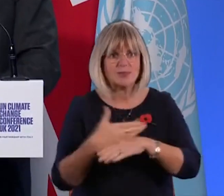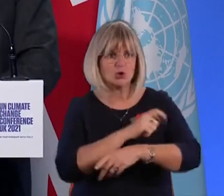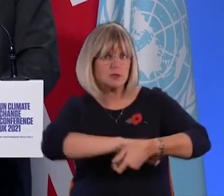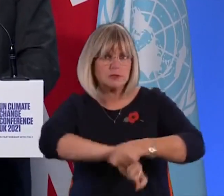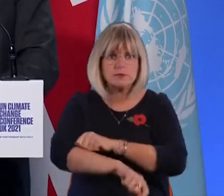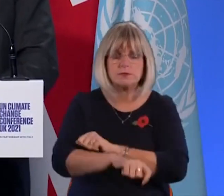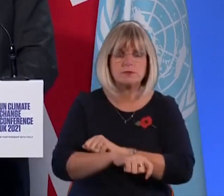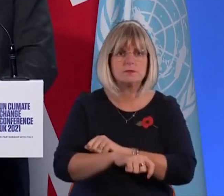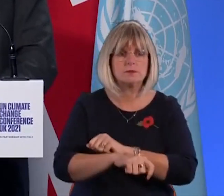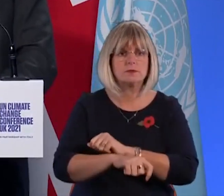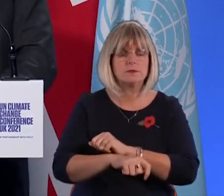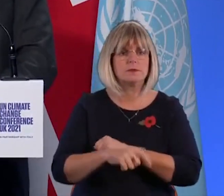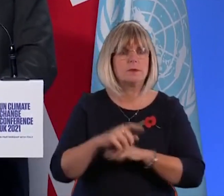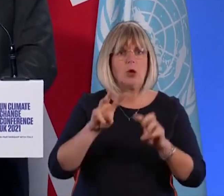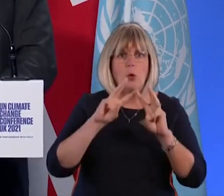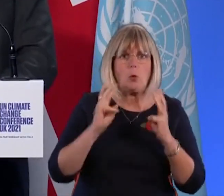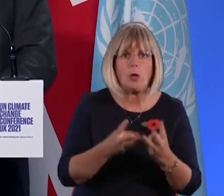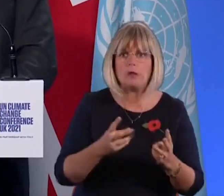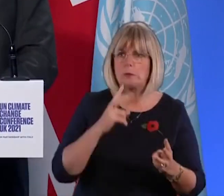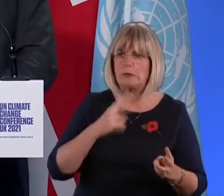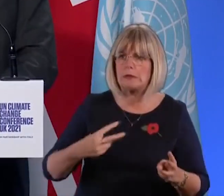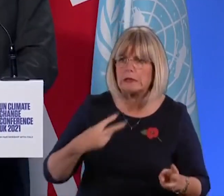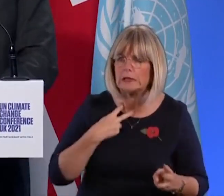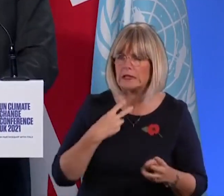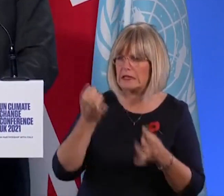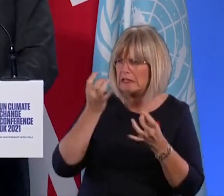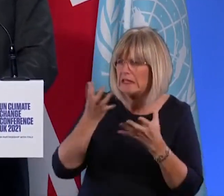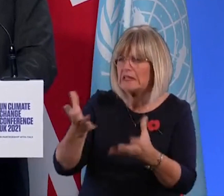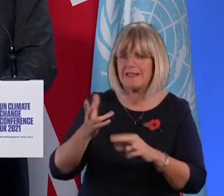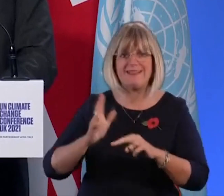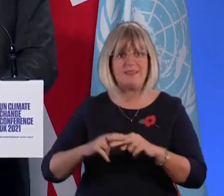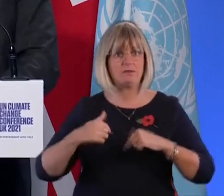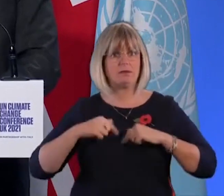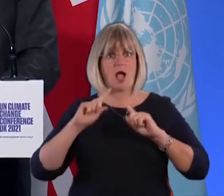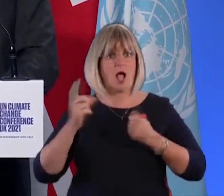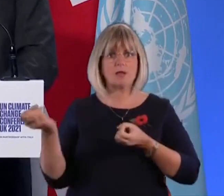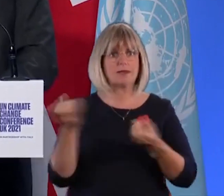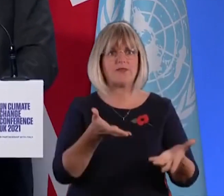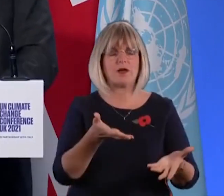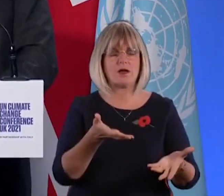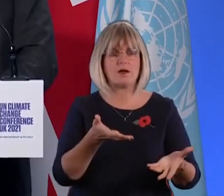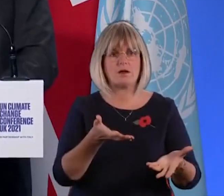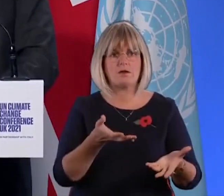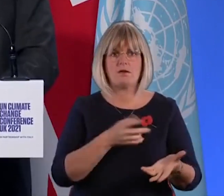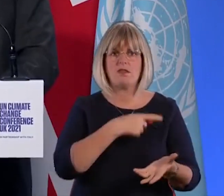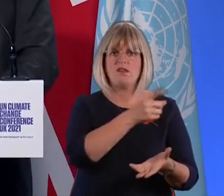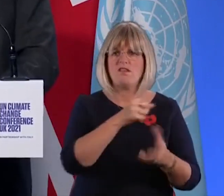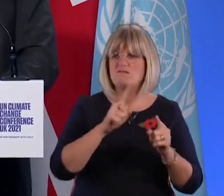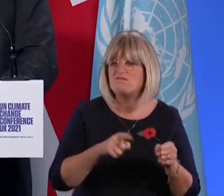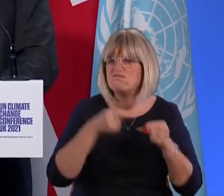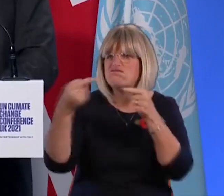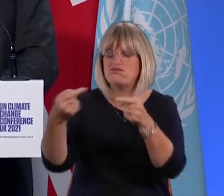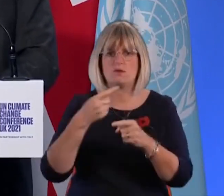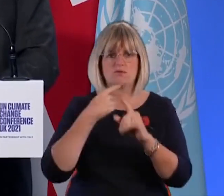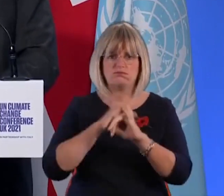backlash from people will be immense and it will be long lasting. And frankly, we will deserve their